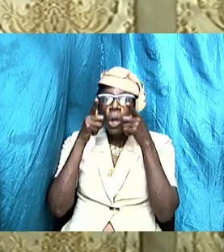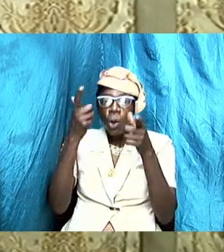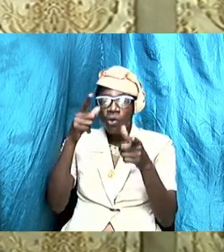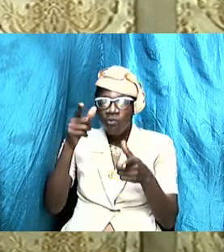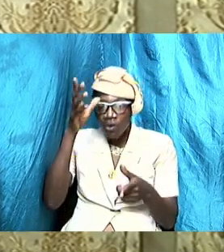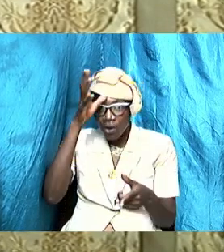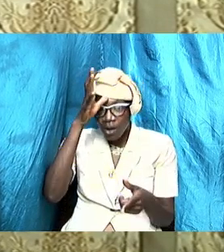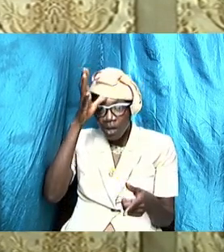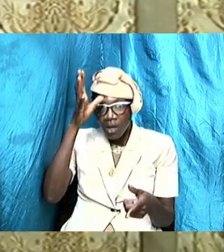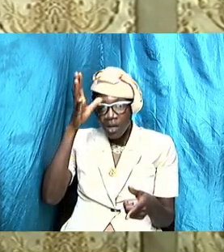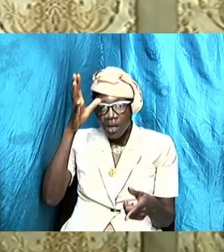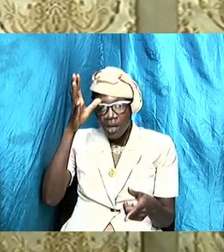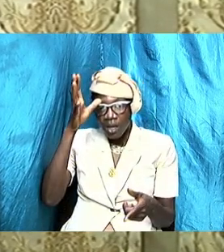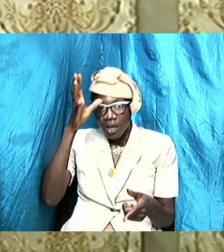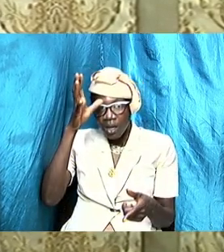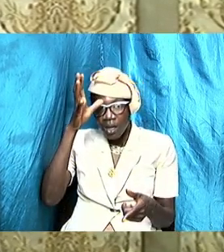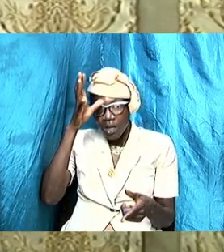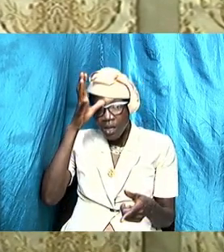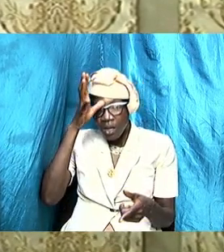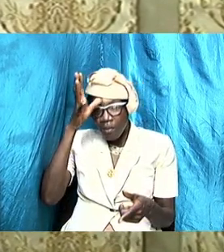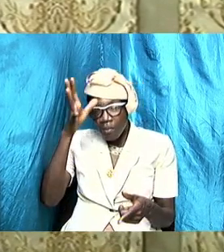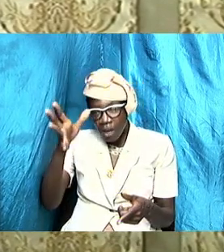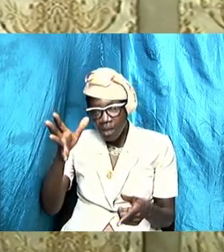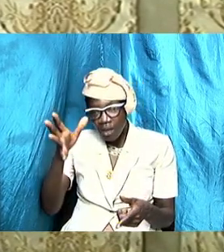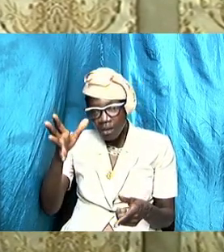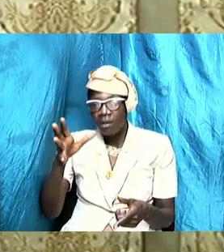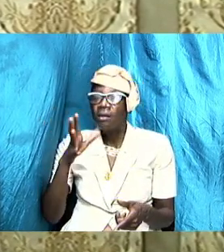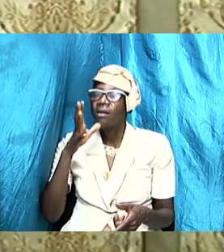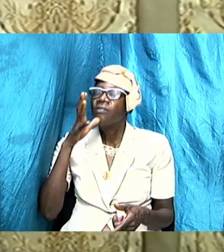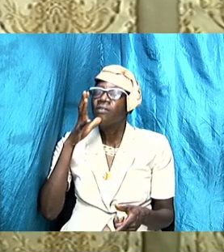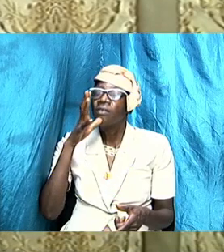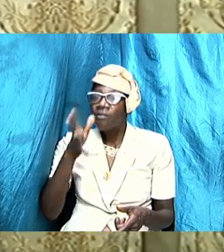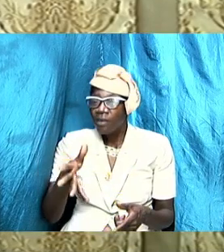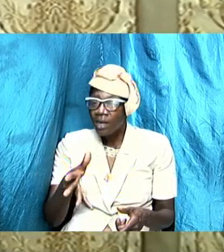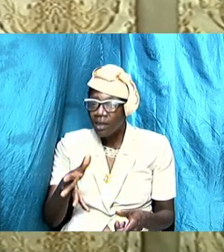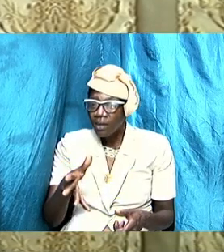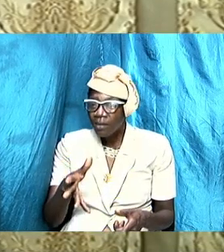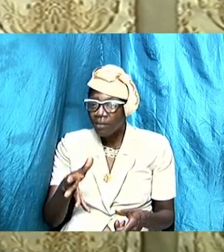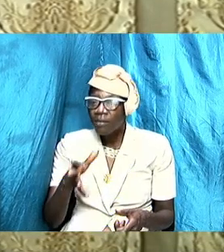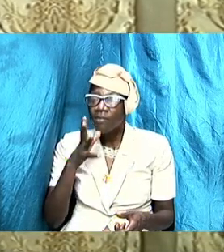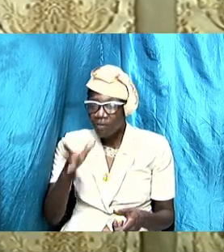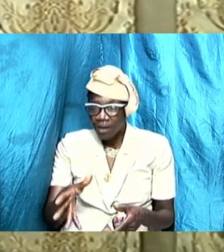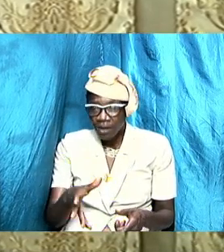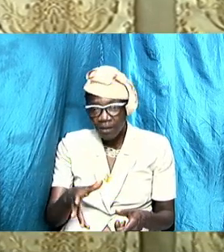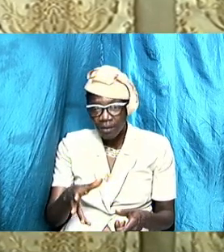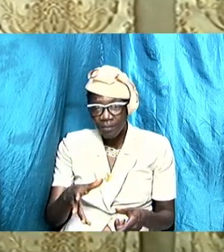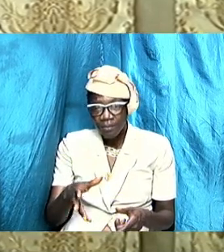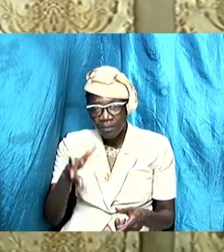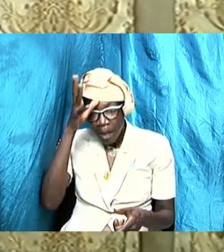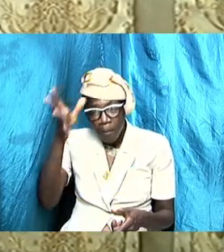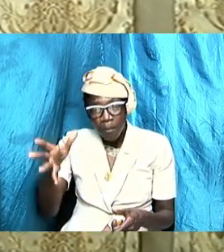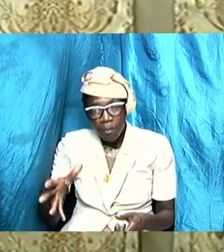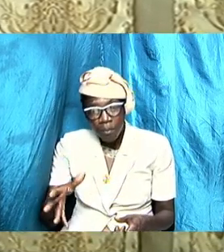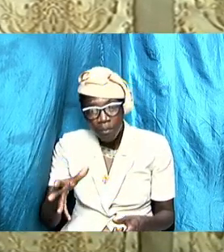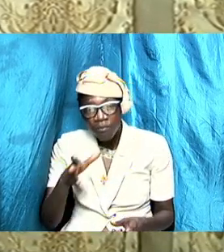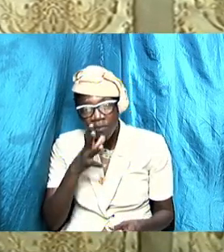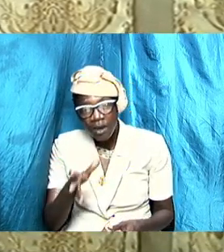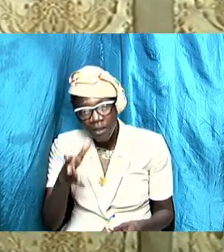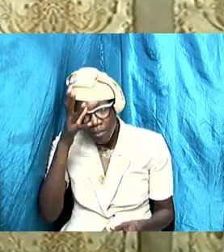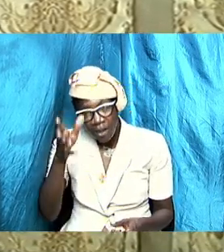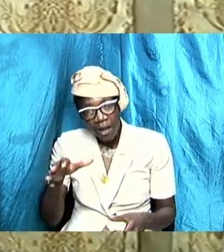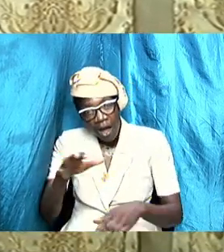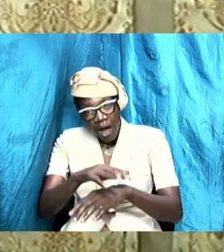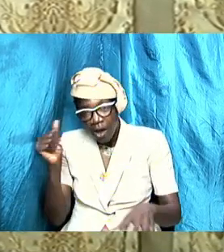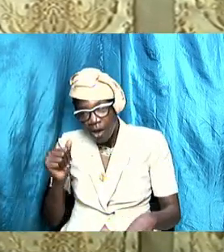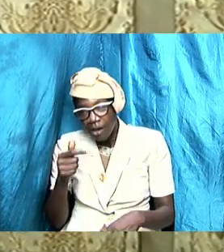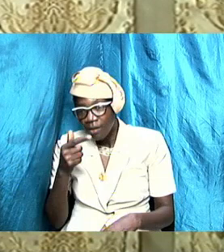and your father and your mother and your father calls you one side